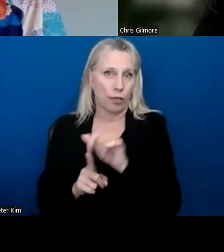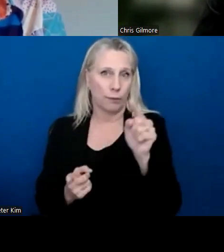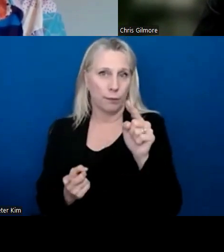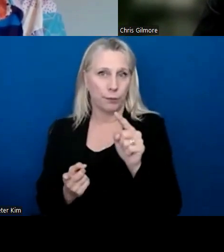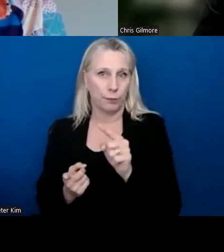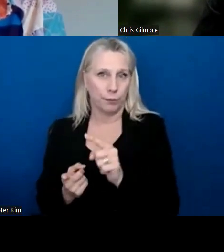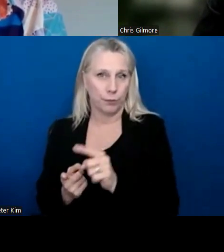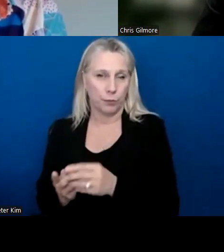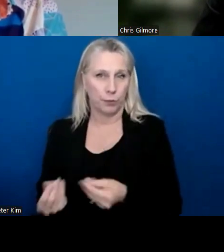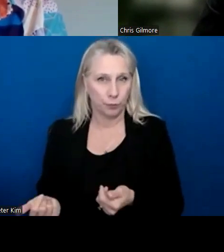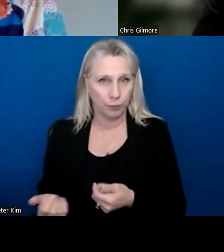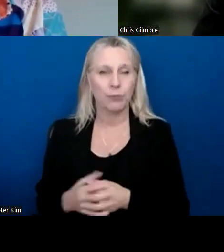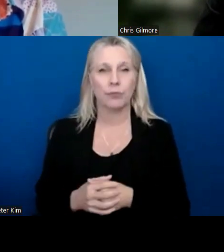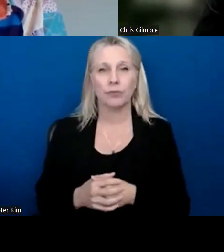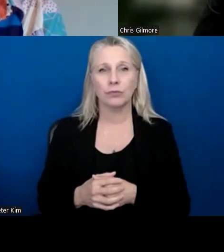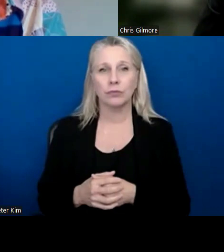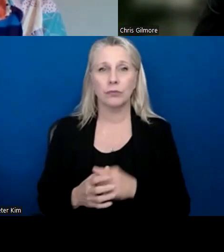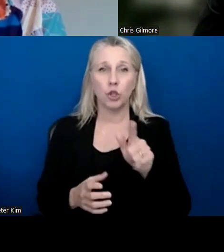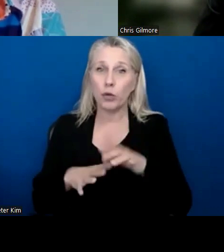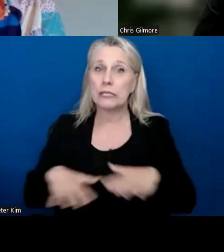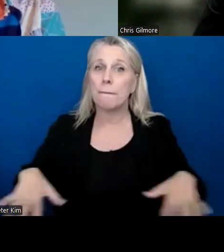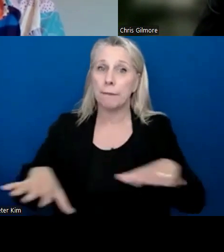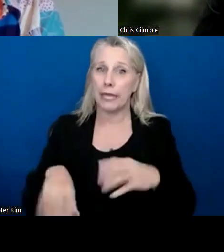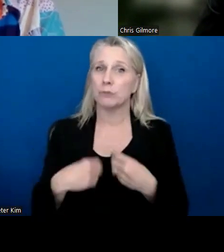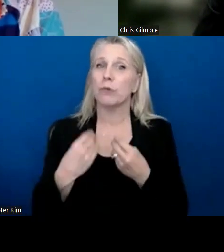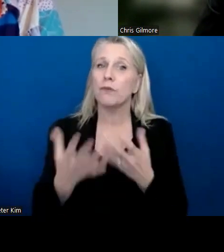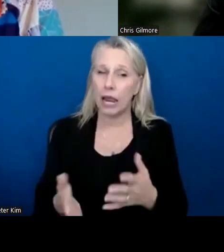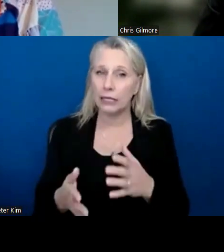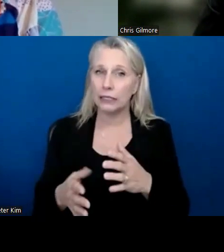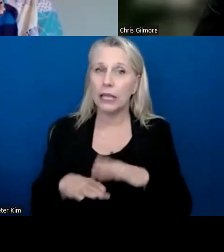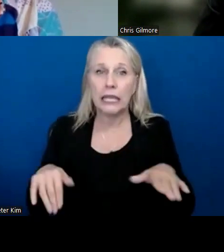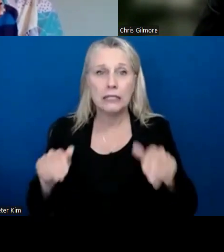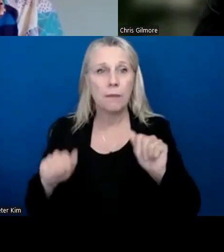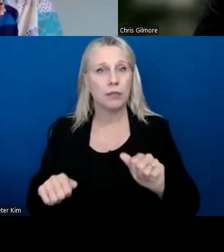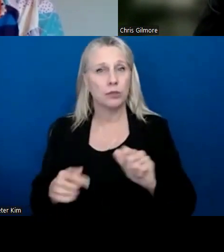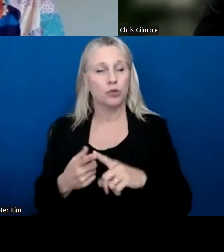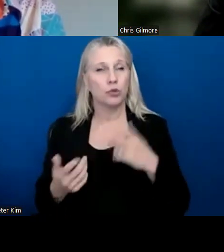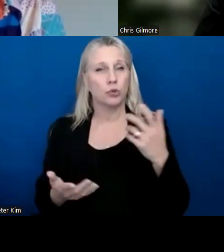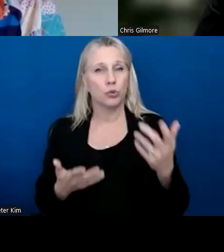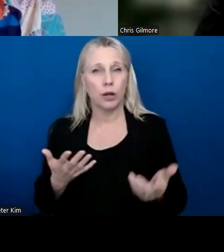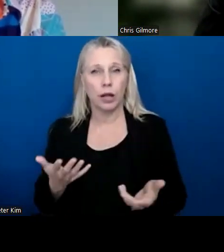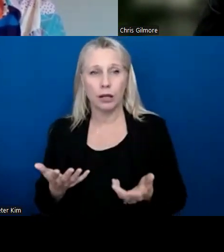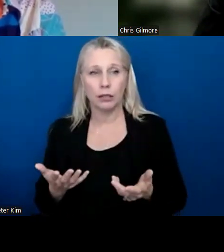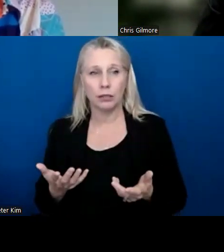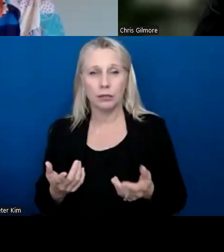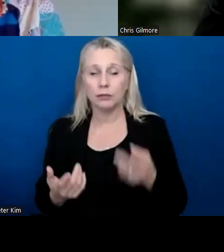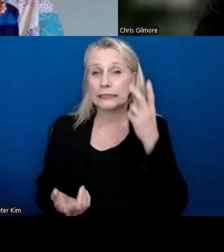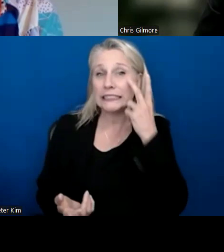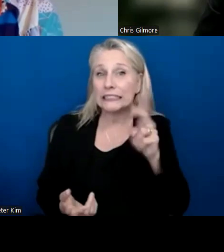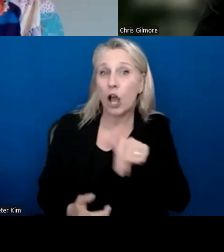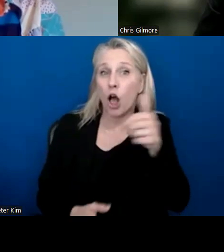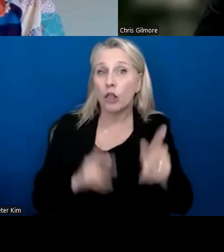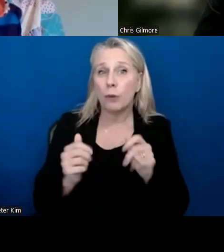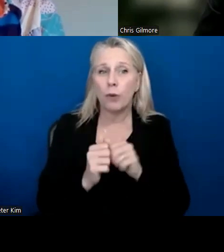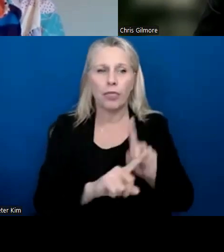disappear. Um, your space is providing kids the ability to see, um, others with